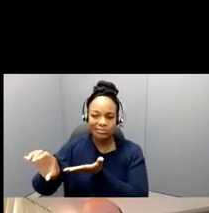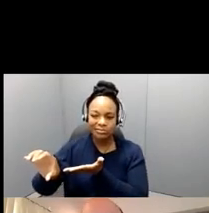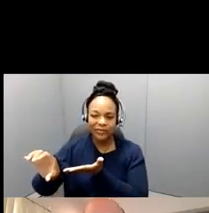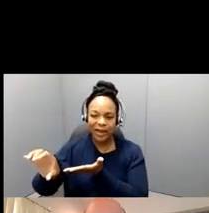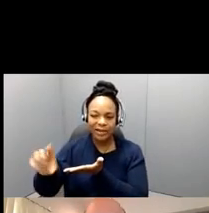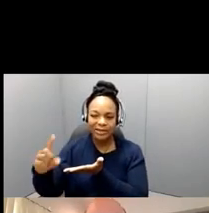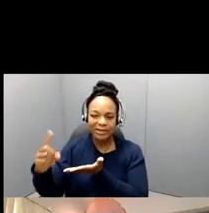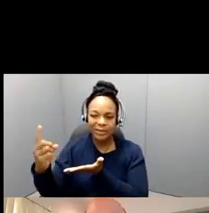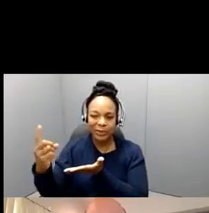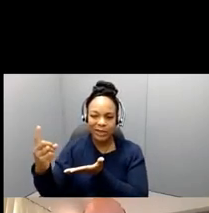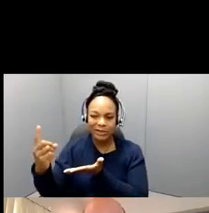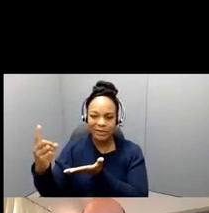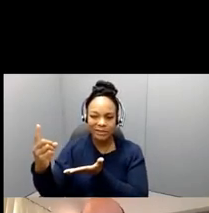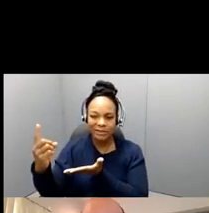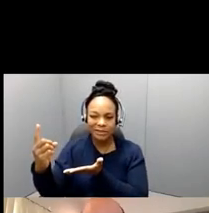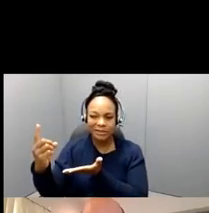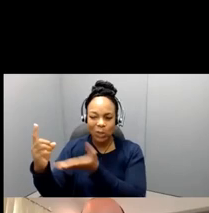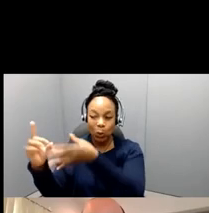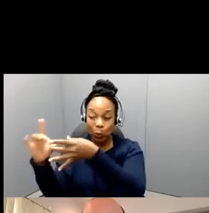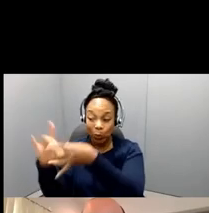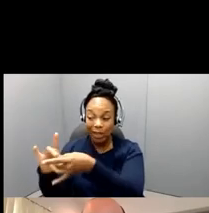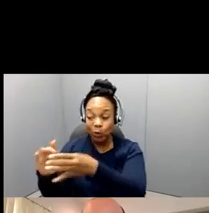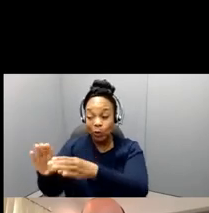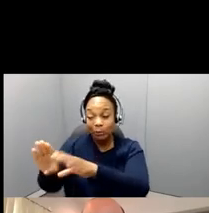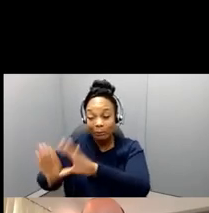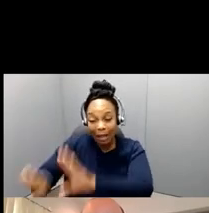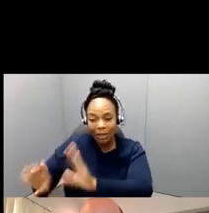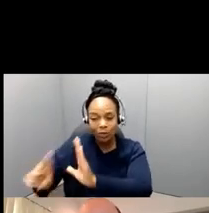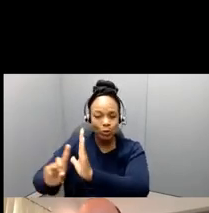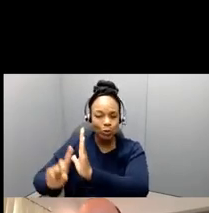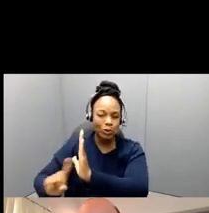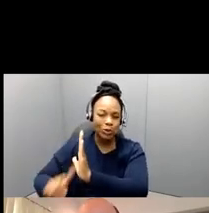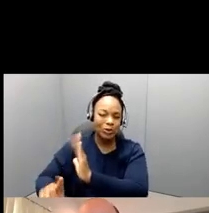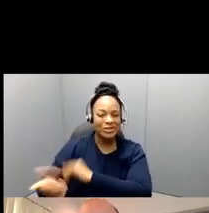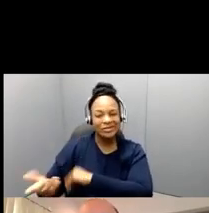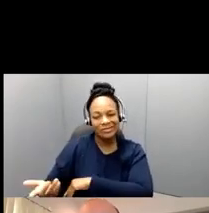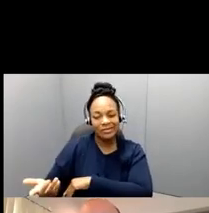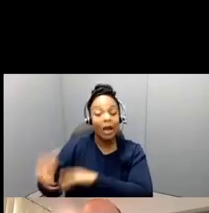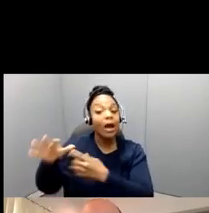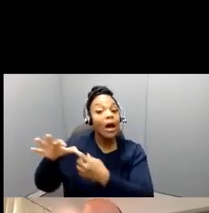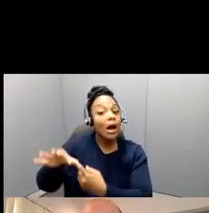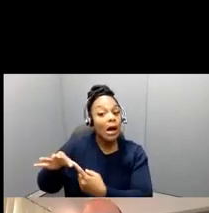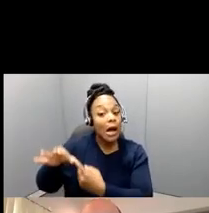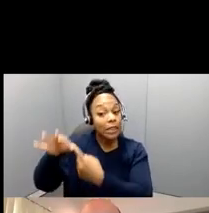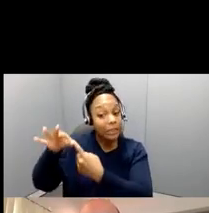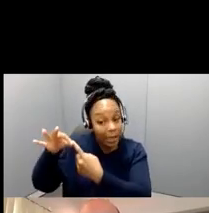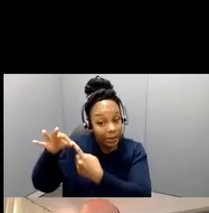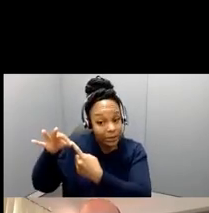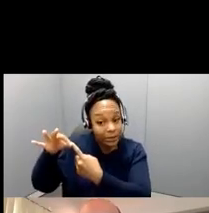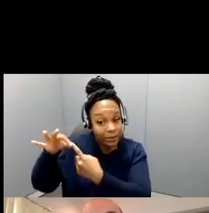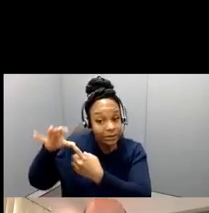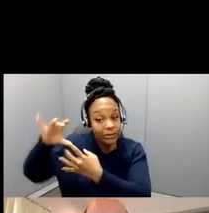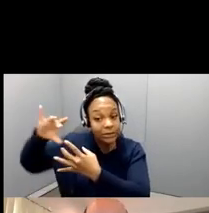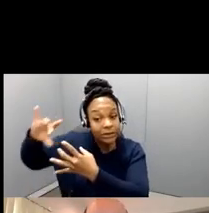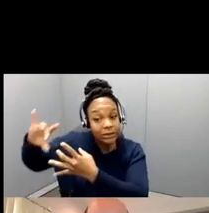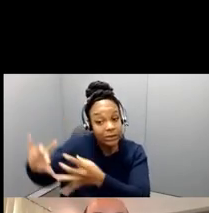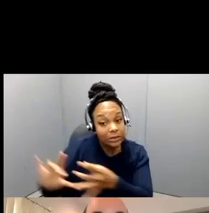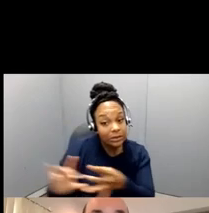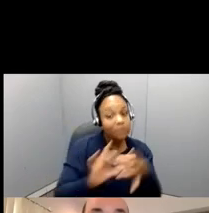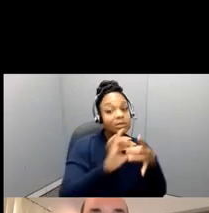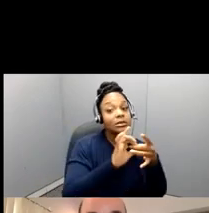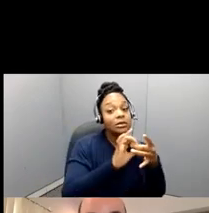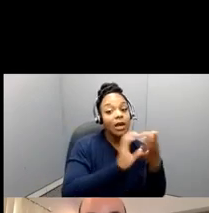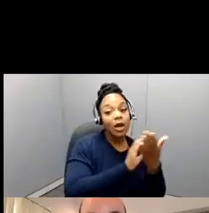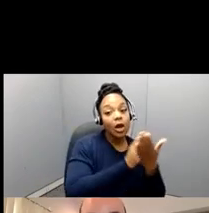um, biological research, for example, unless it is somehow couched in something like curriculum studies or